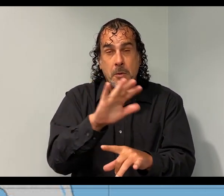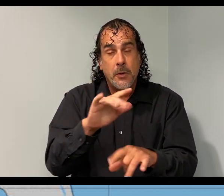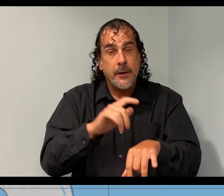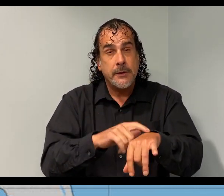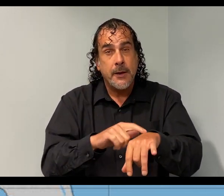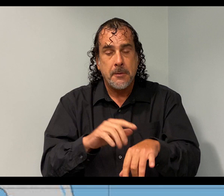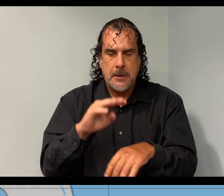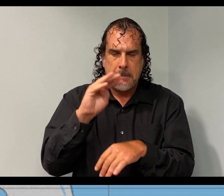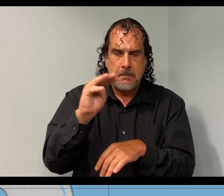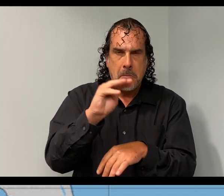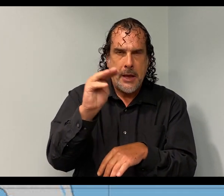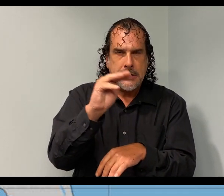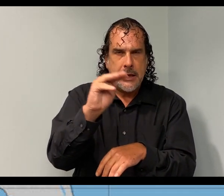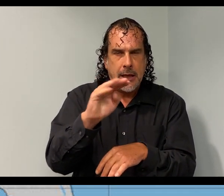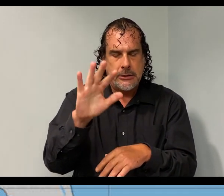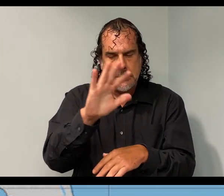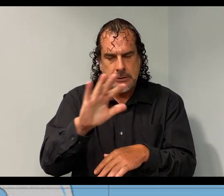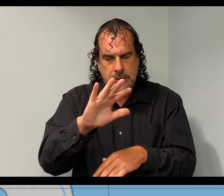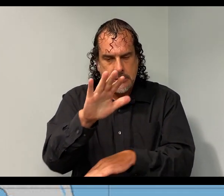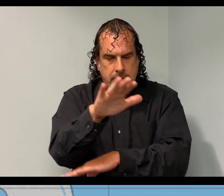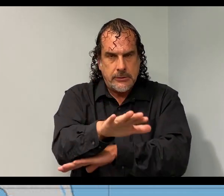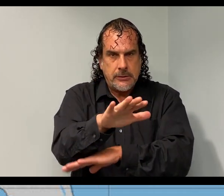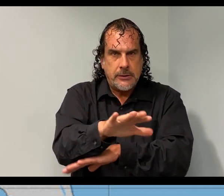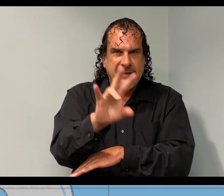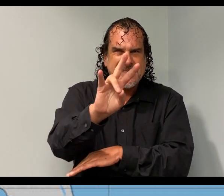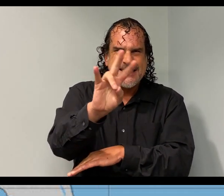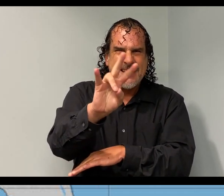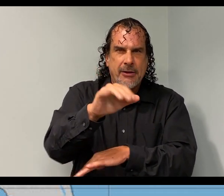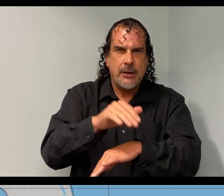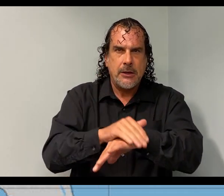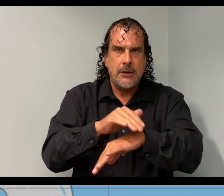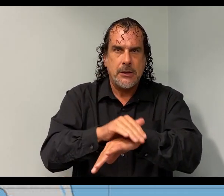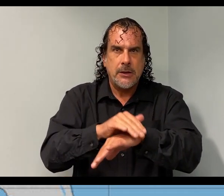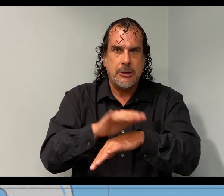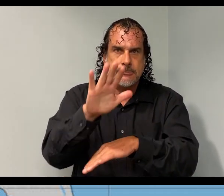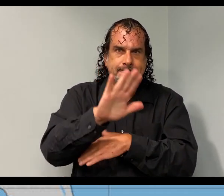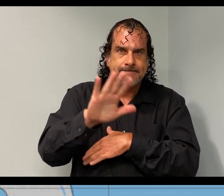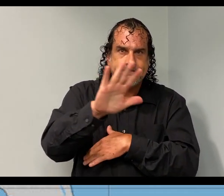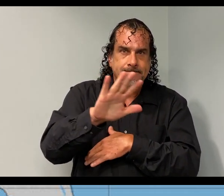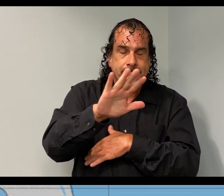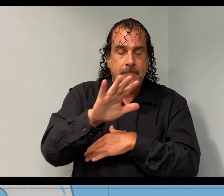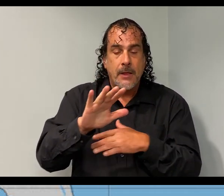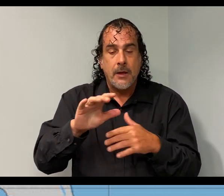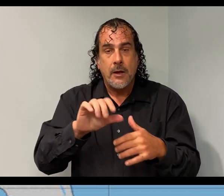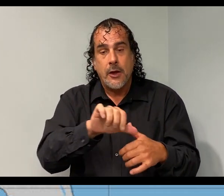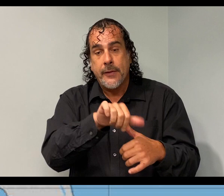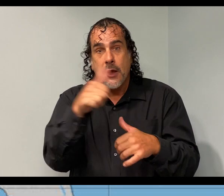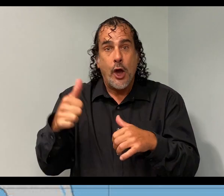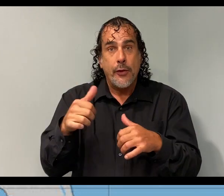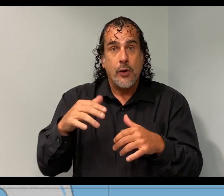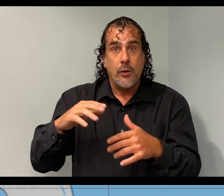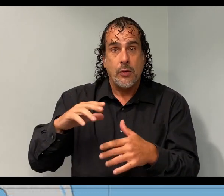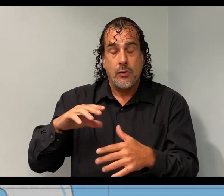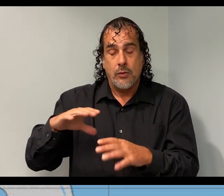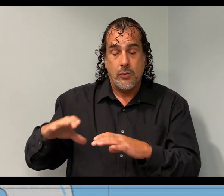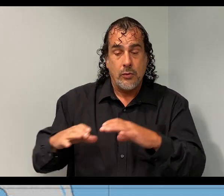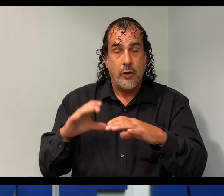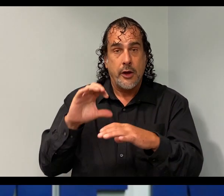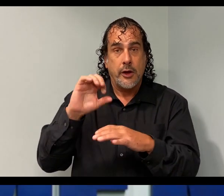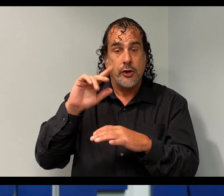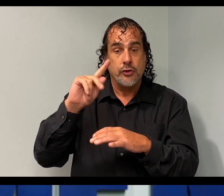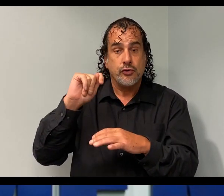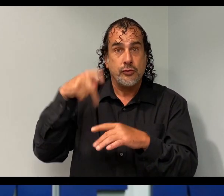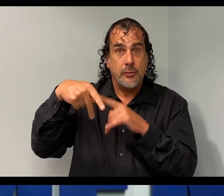is sometime late Monday, somewhere around 7 p.m. as it stands right now. Now, our other storm that we're tracking, which is